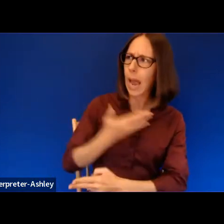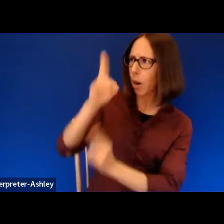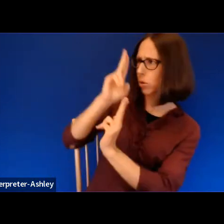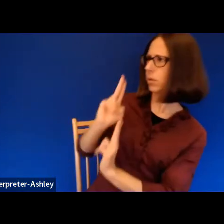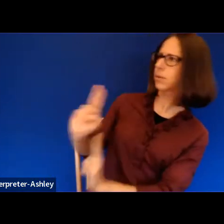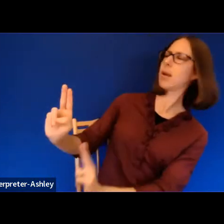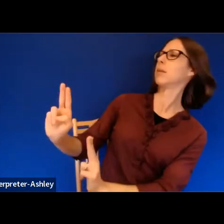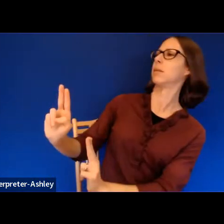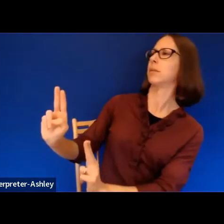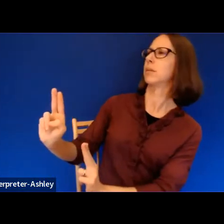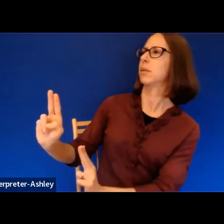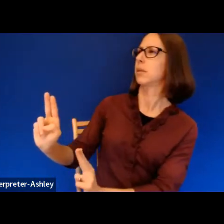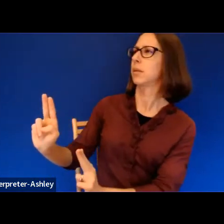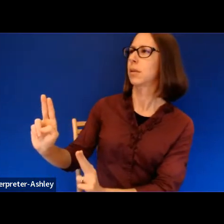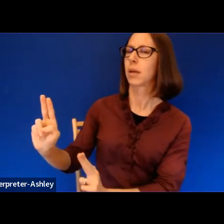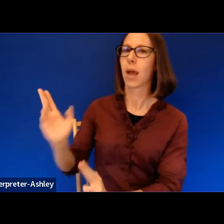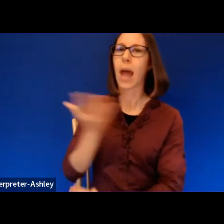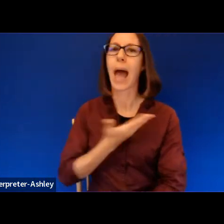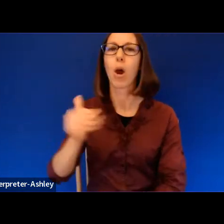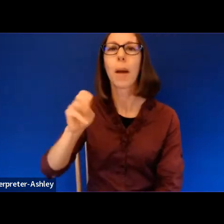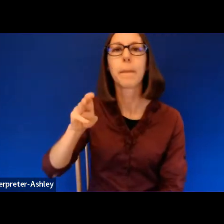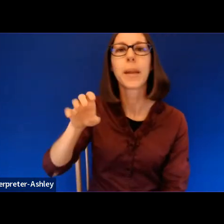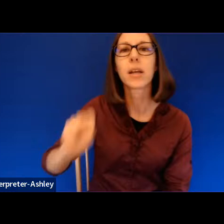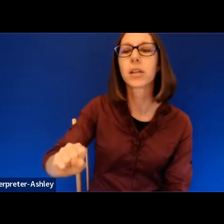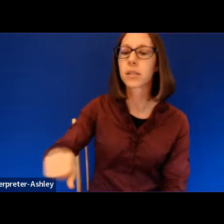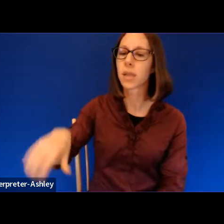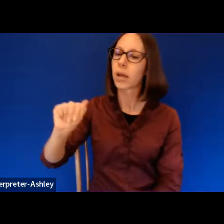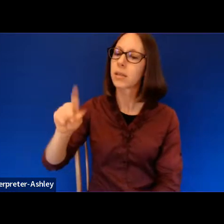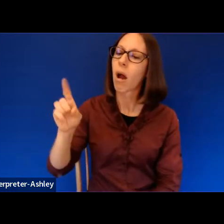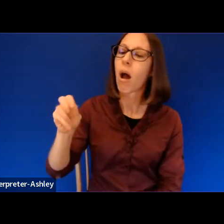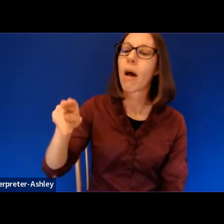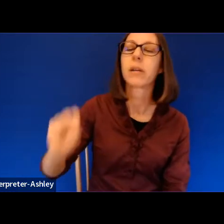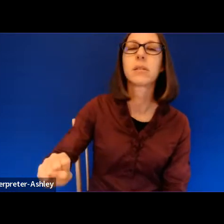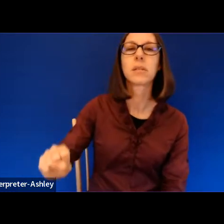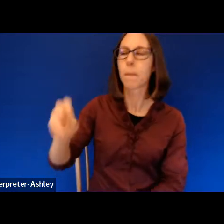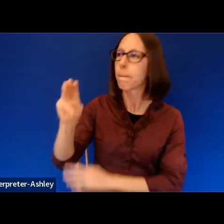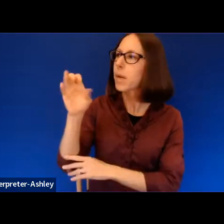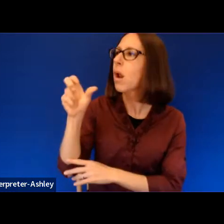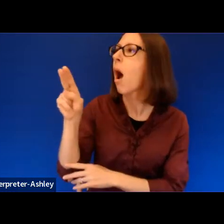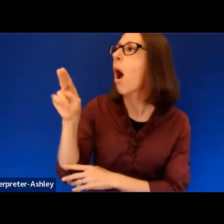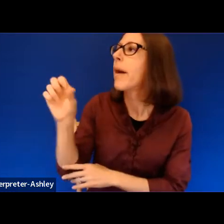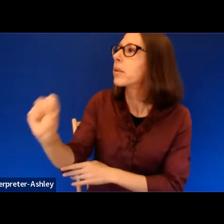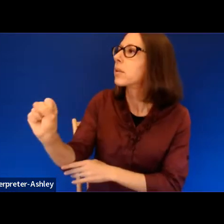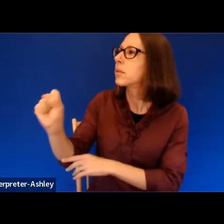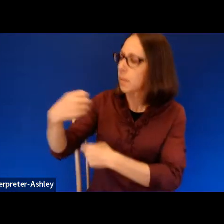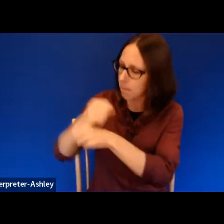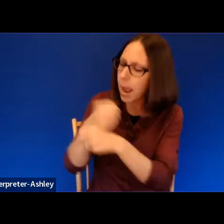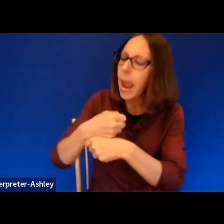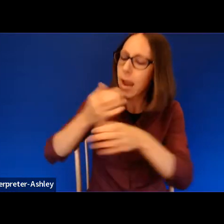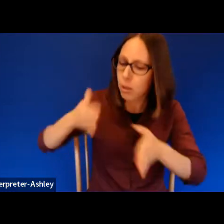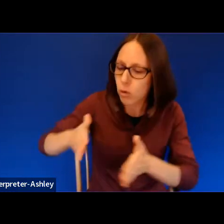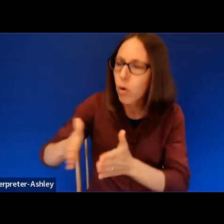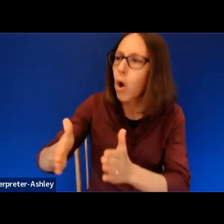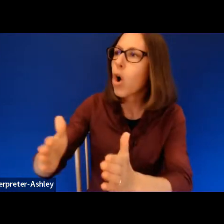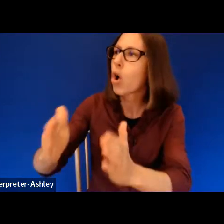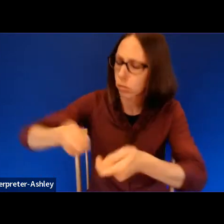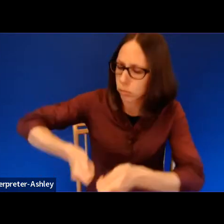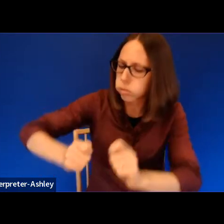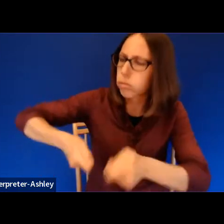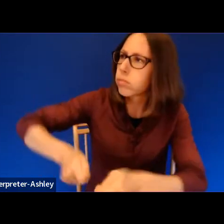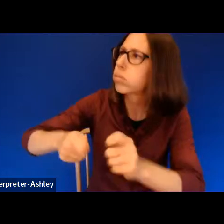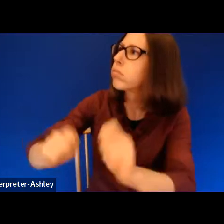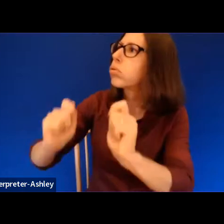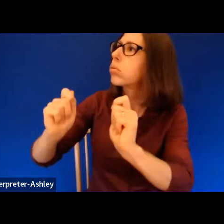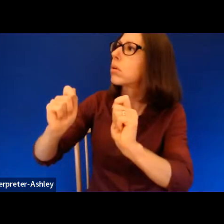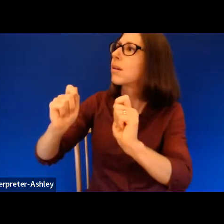Emils and Adams and Banans who made these roads right as rain. We still live